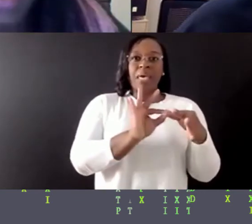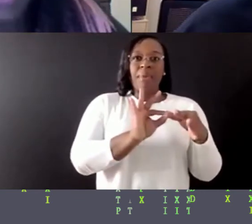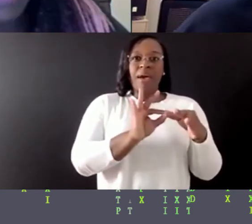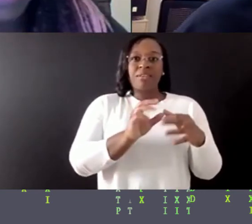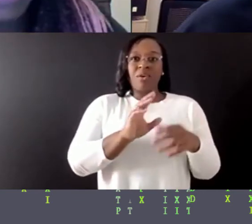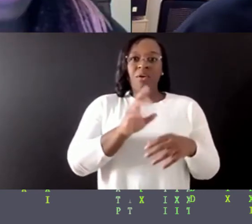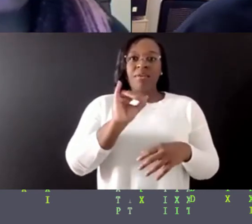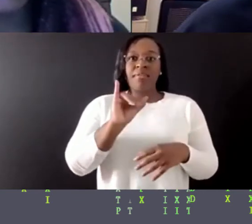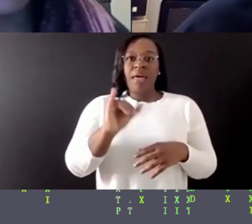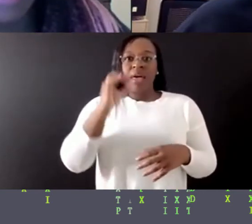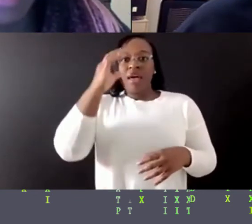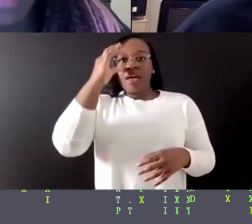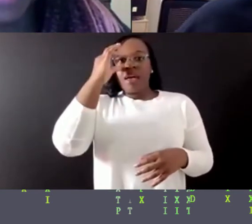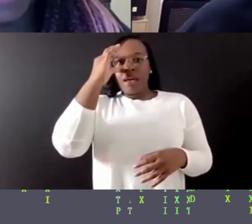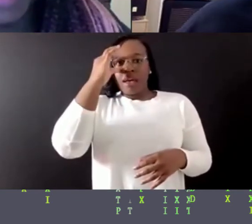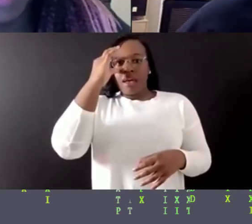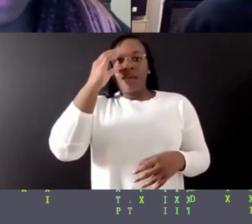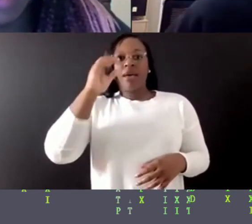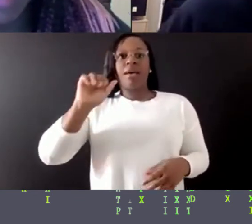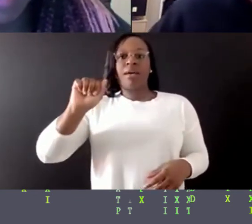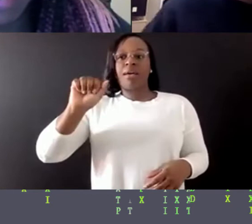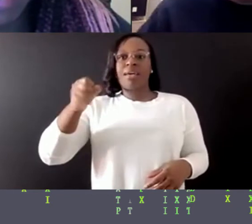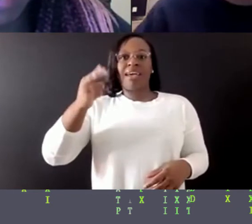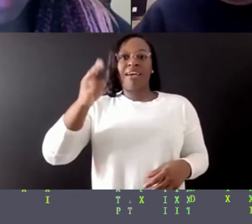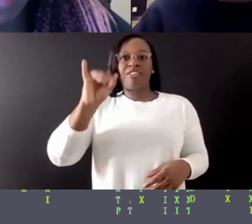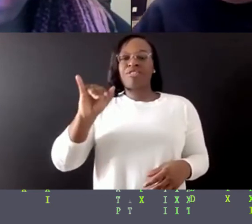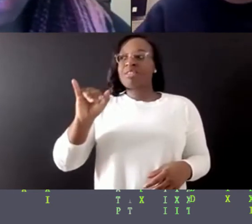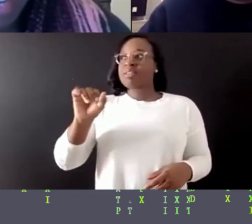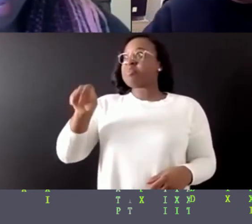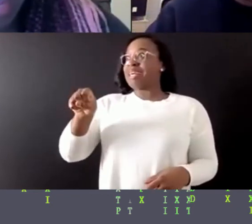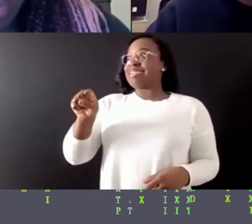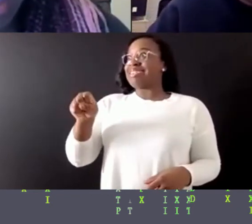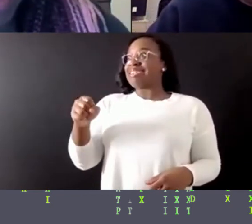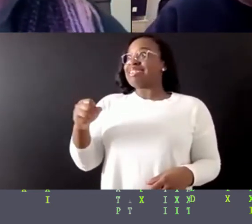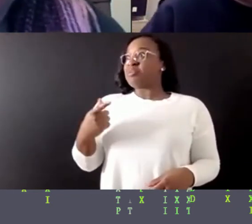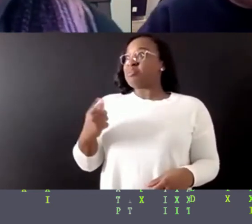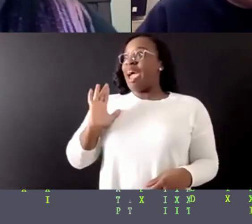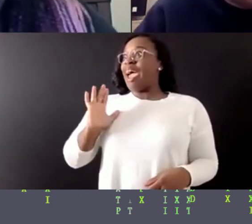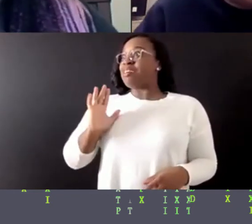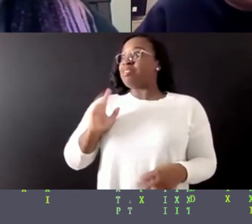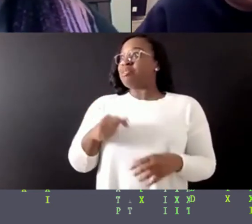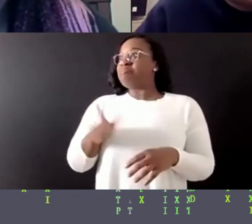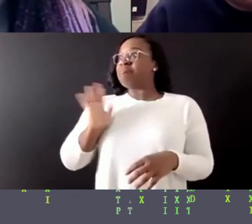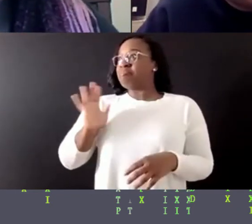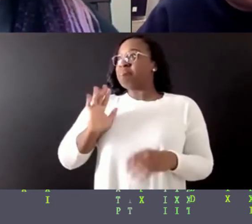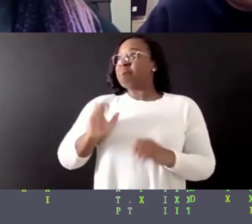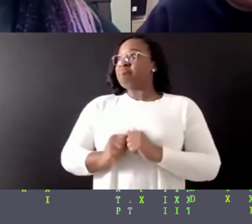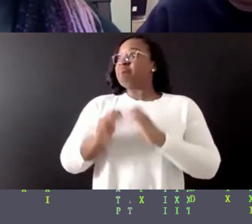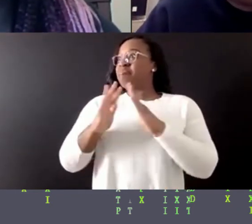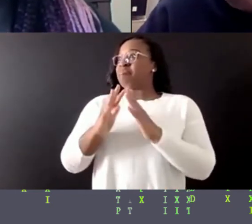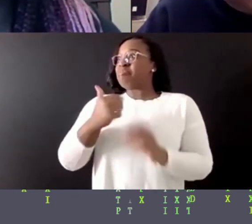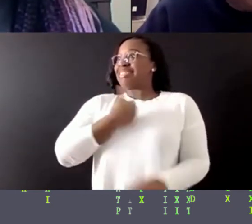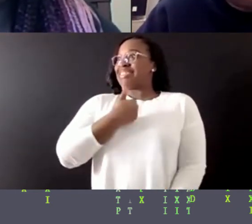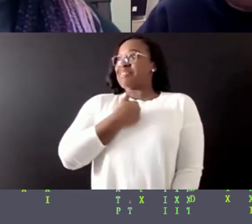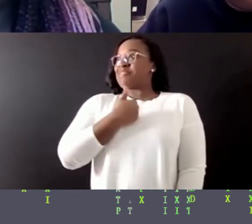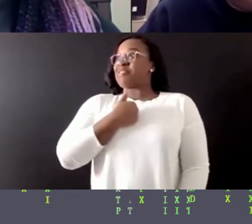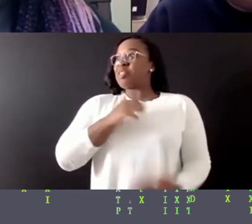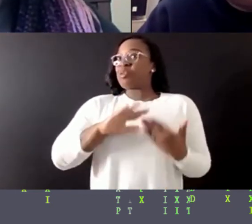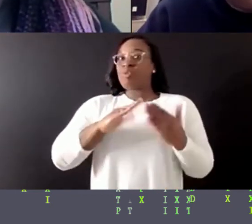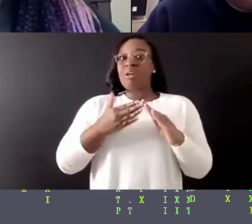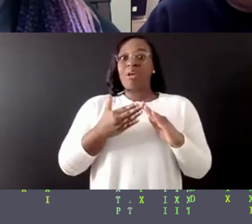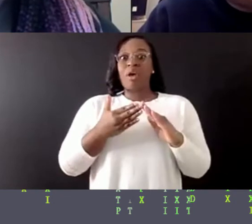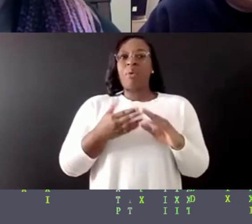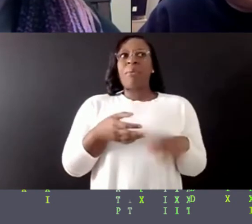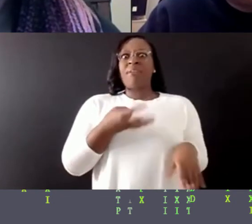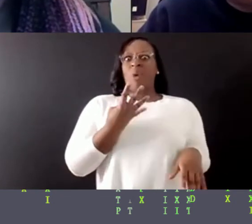Um, yes, I have, I have, I I've created maybe four